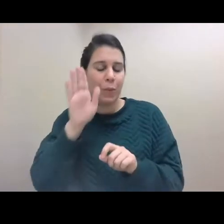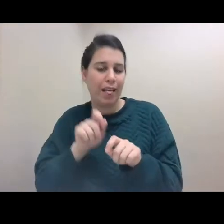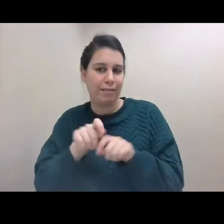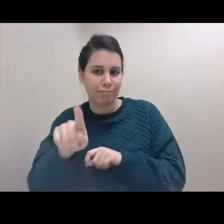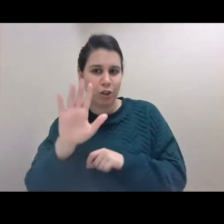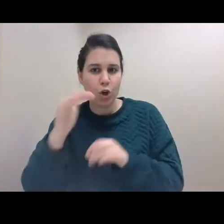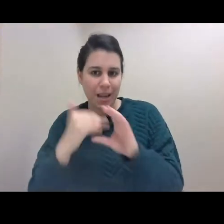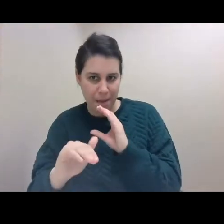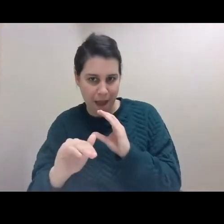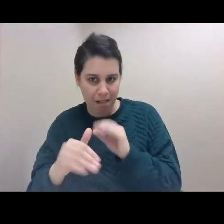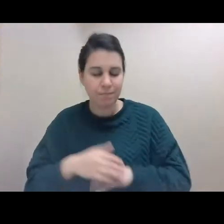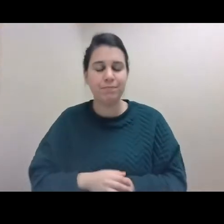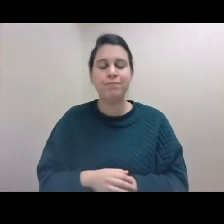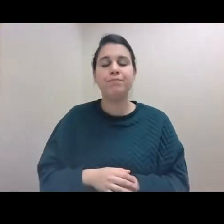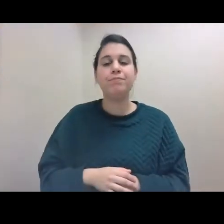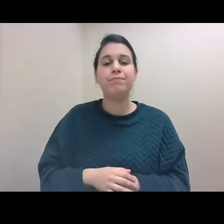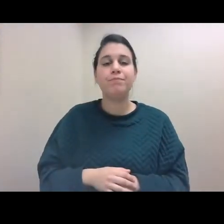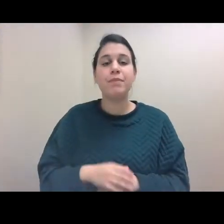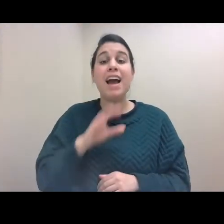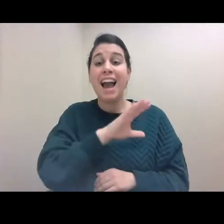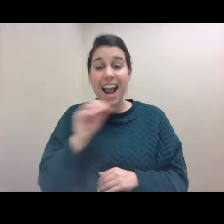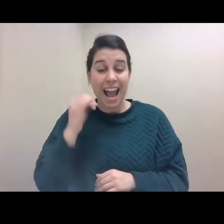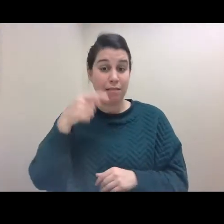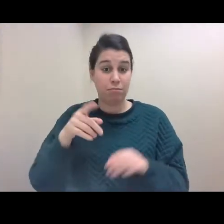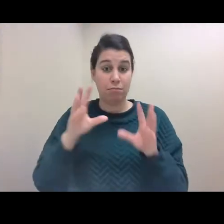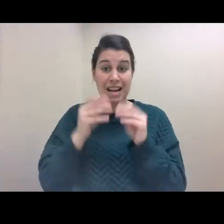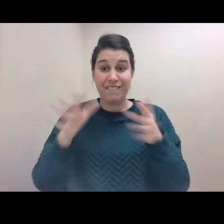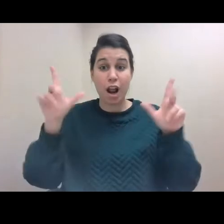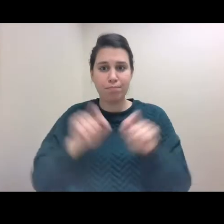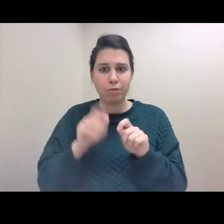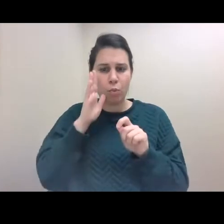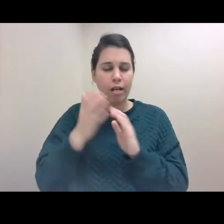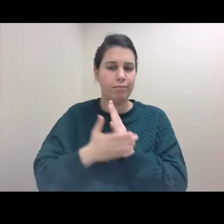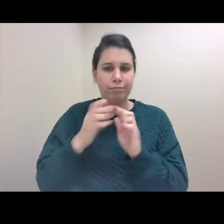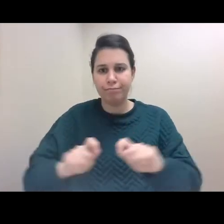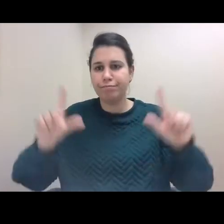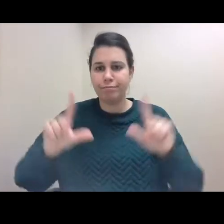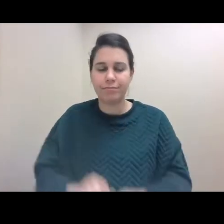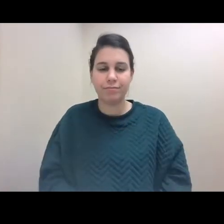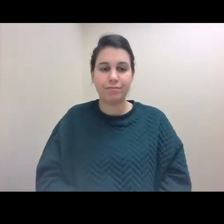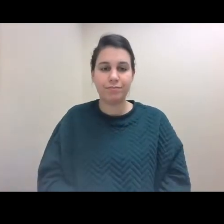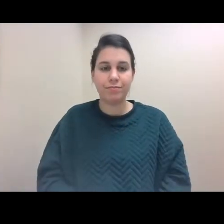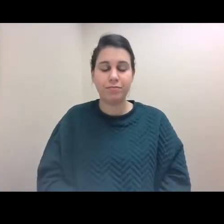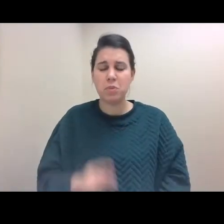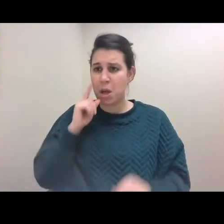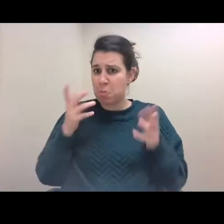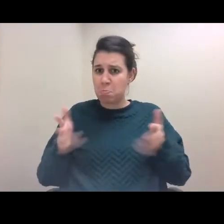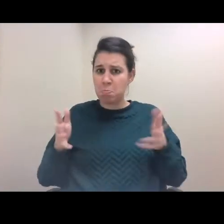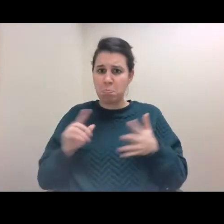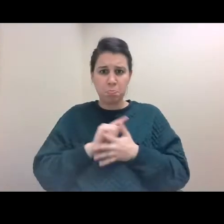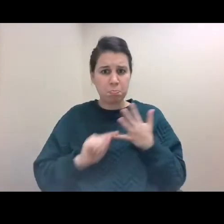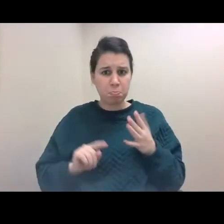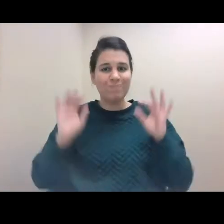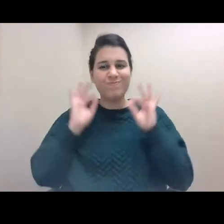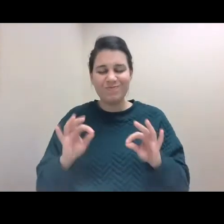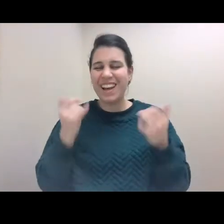with which you registered for the session, we'll send out a link that way as well in the next day or so. I think that's it for housekeeping. So without